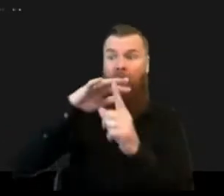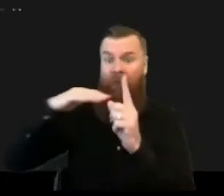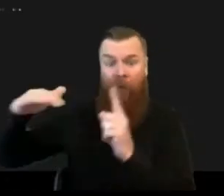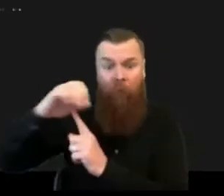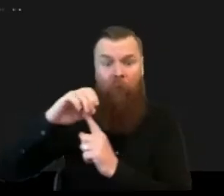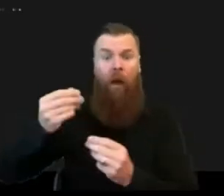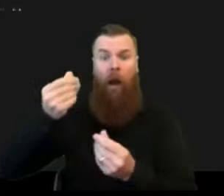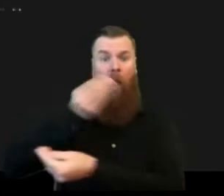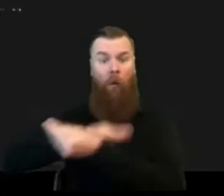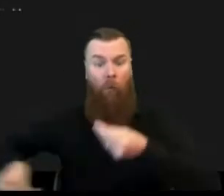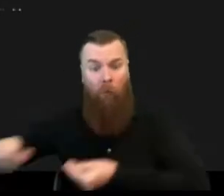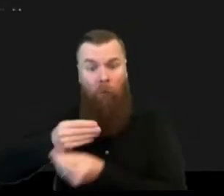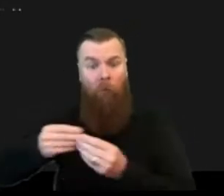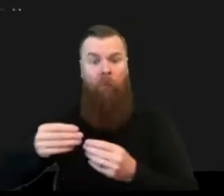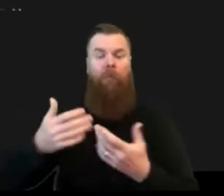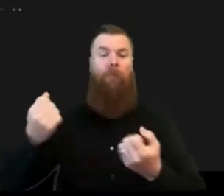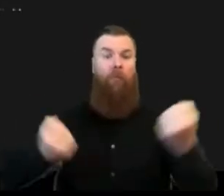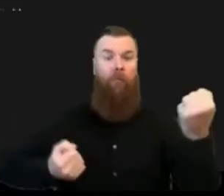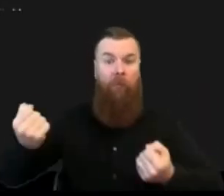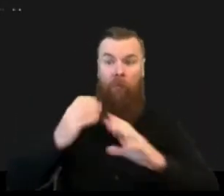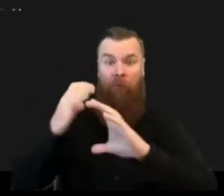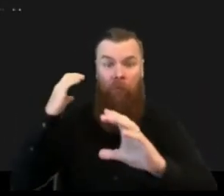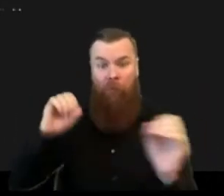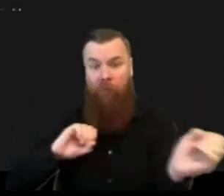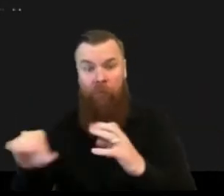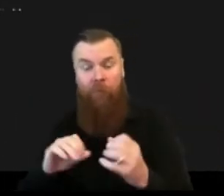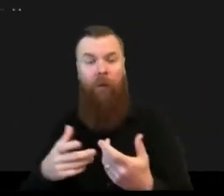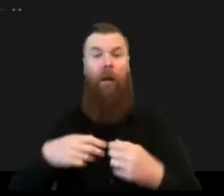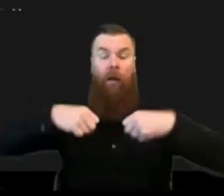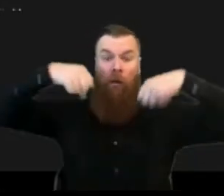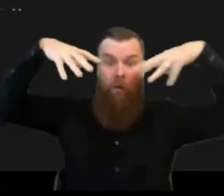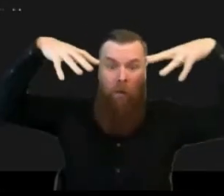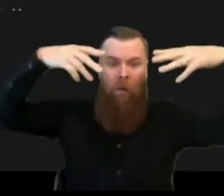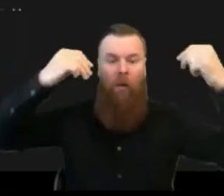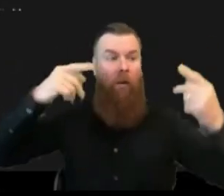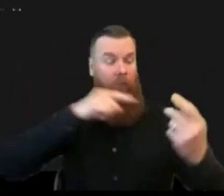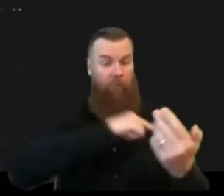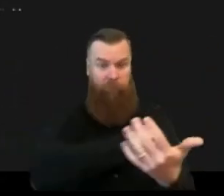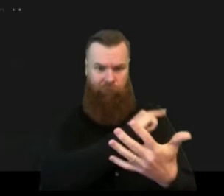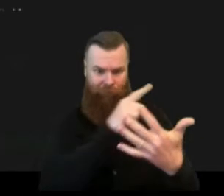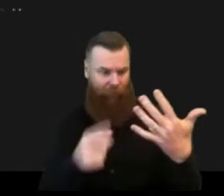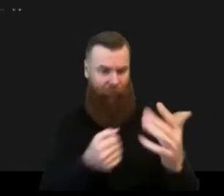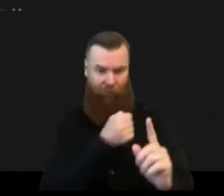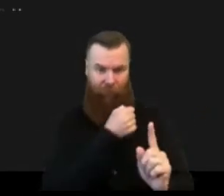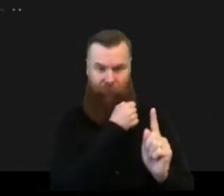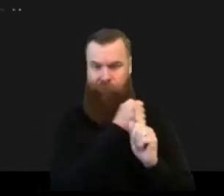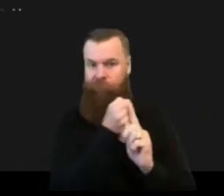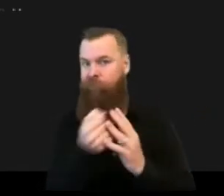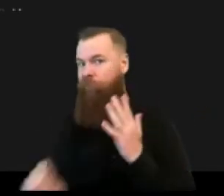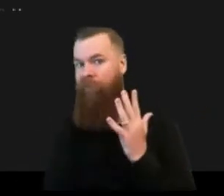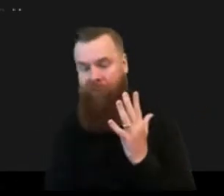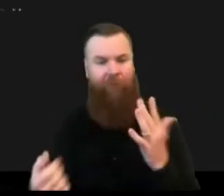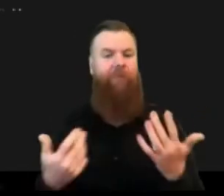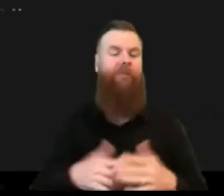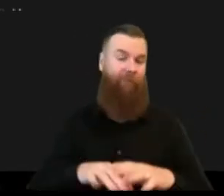the energy supply and so on so the first you know thing that has been mentioned was really like around you know what